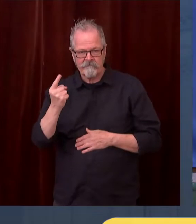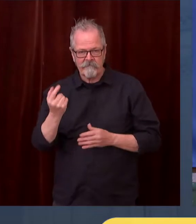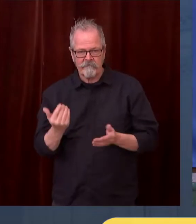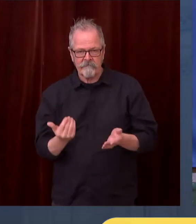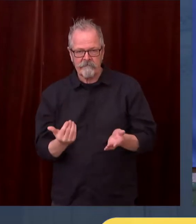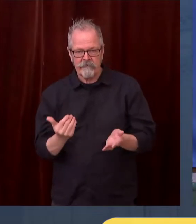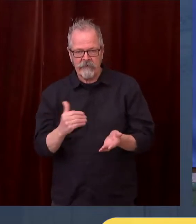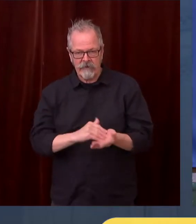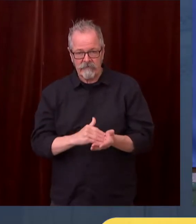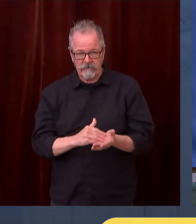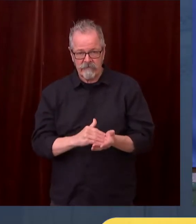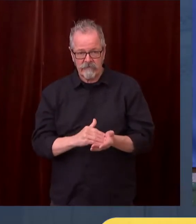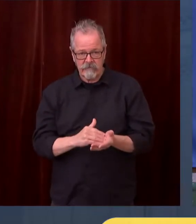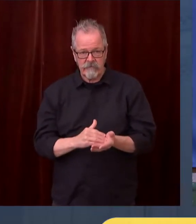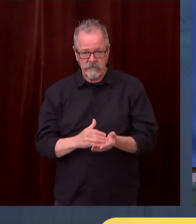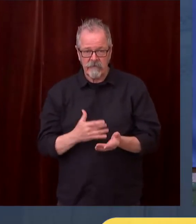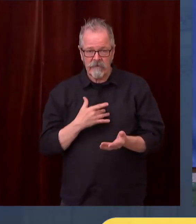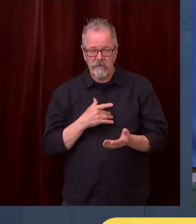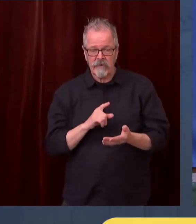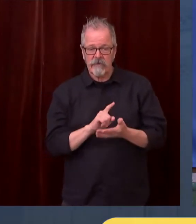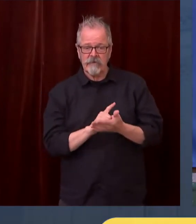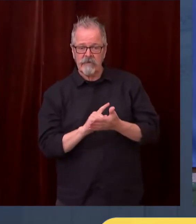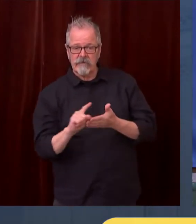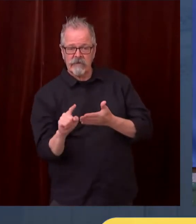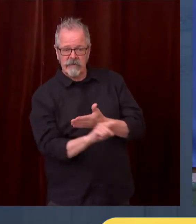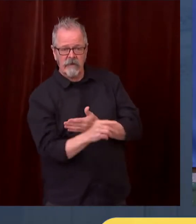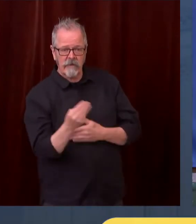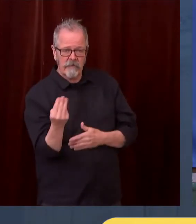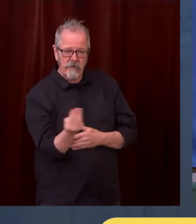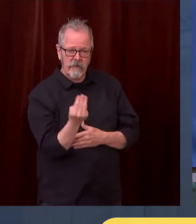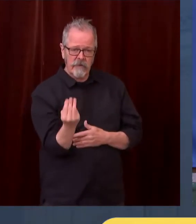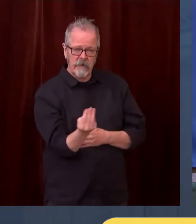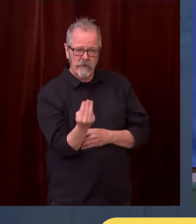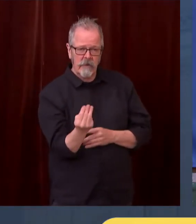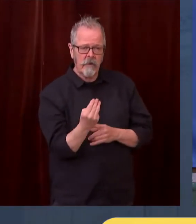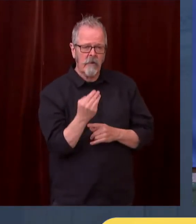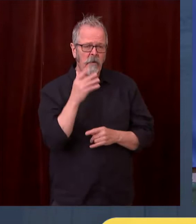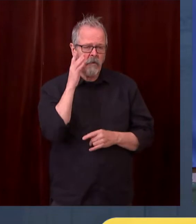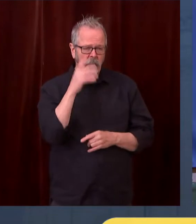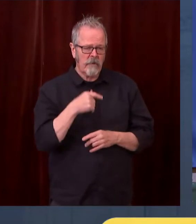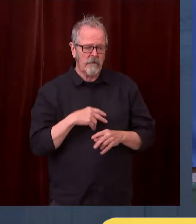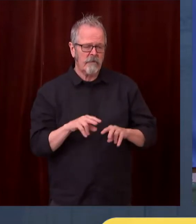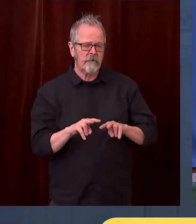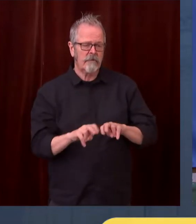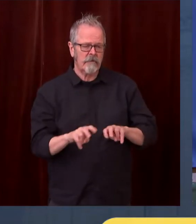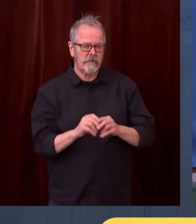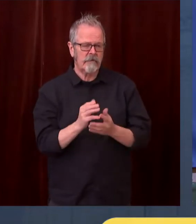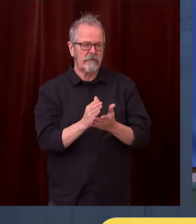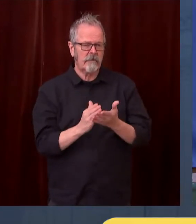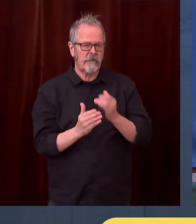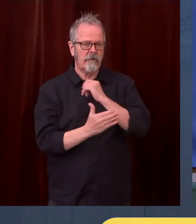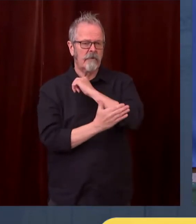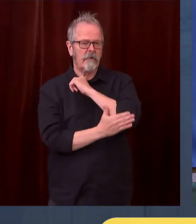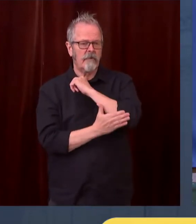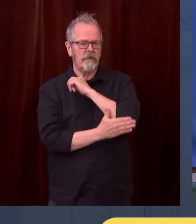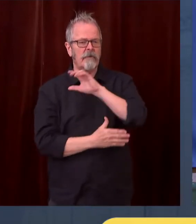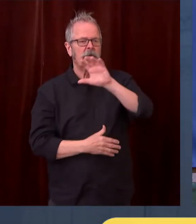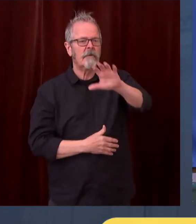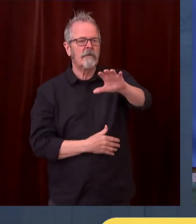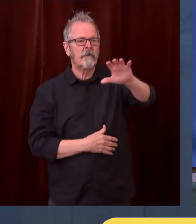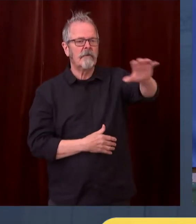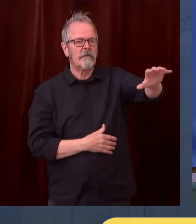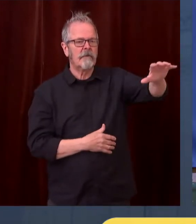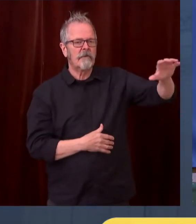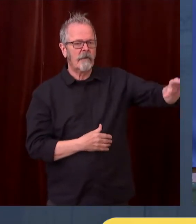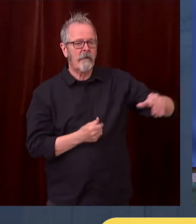be evaluating the status of counties. We're concerned about several counties that may be in a situation to go back to phase two.